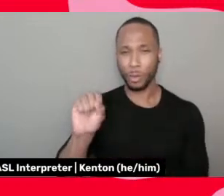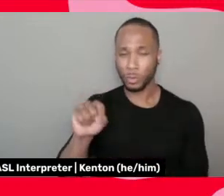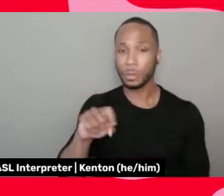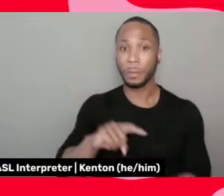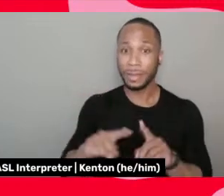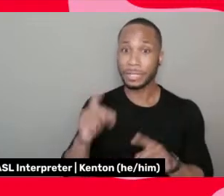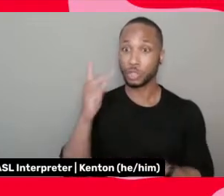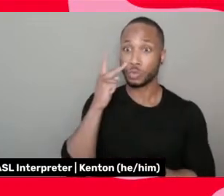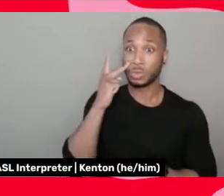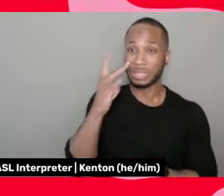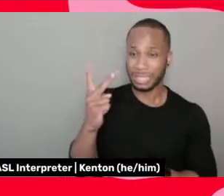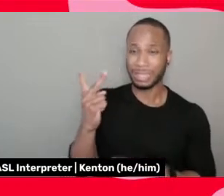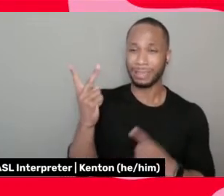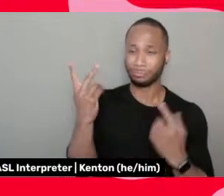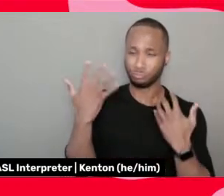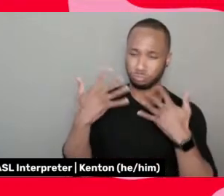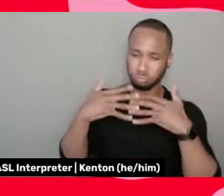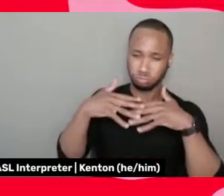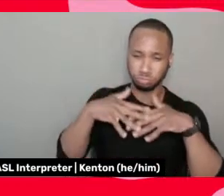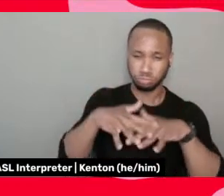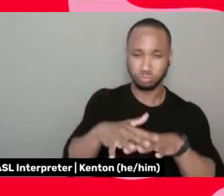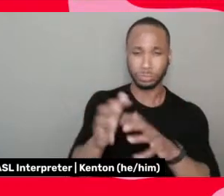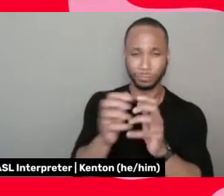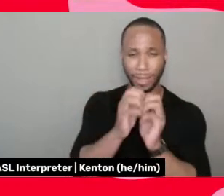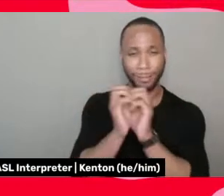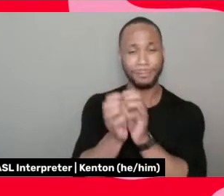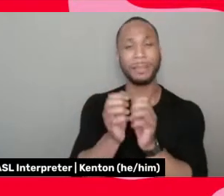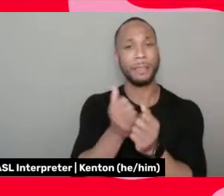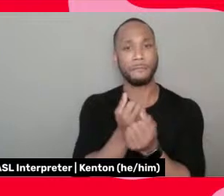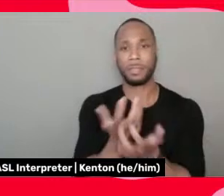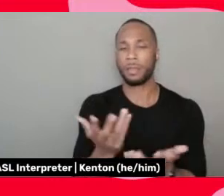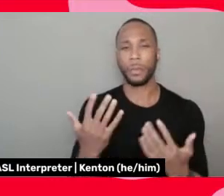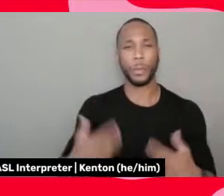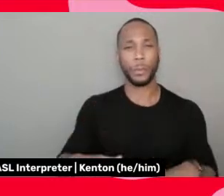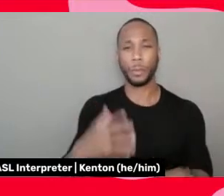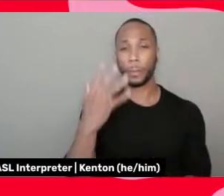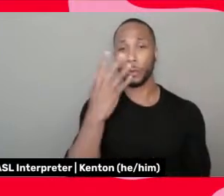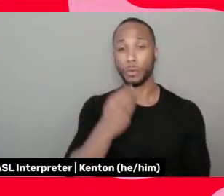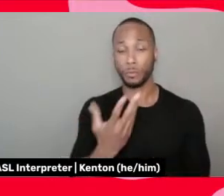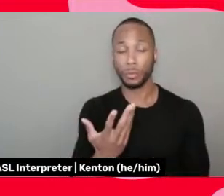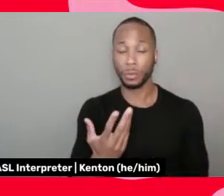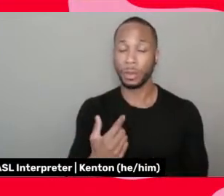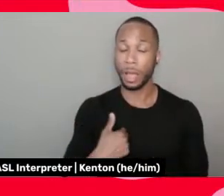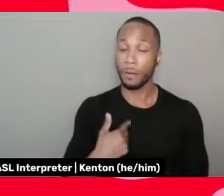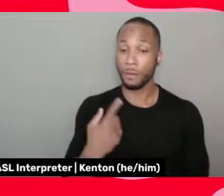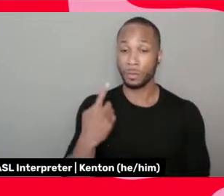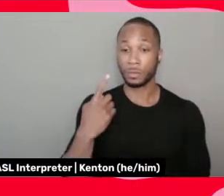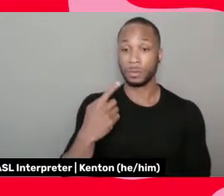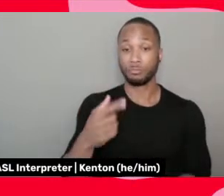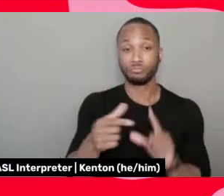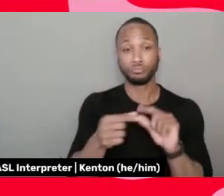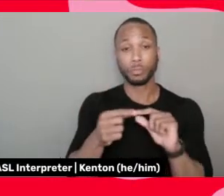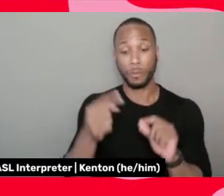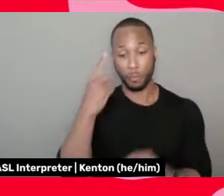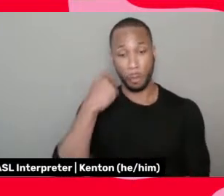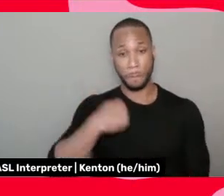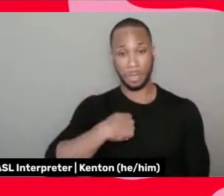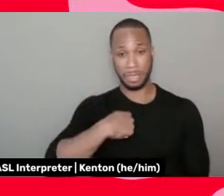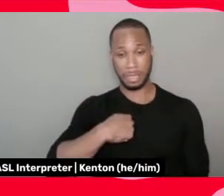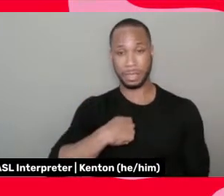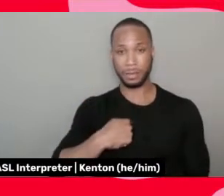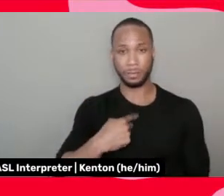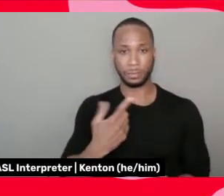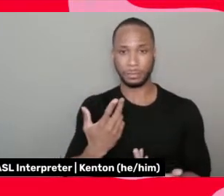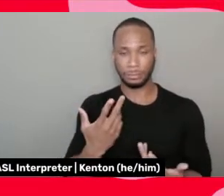inter, that interconnection, I thought was, was beautiful. And I, I would say for me, I, I wasn't very